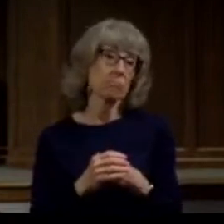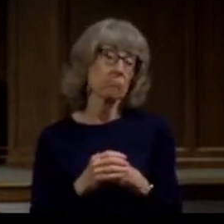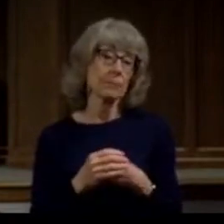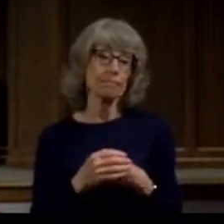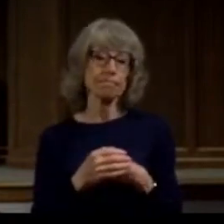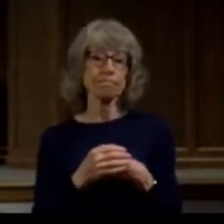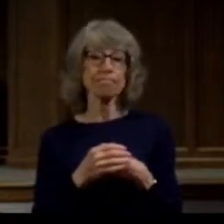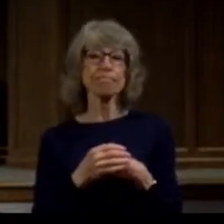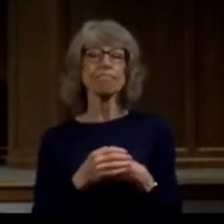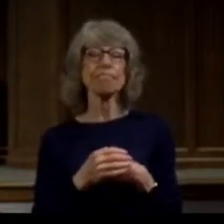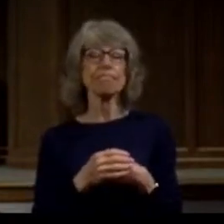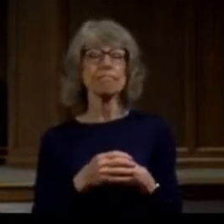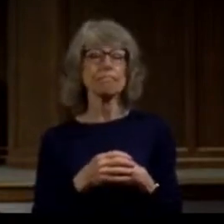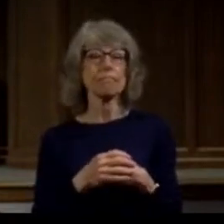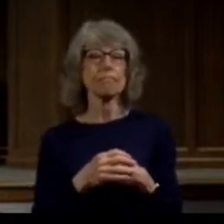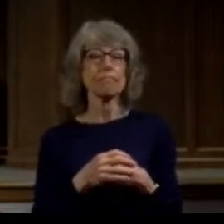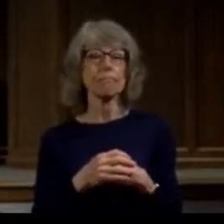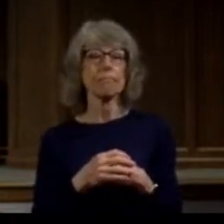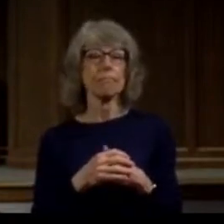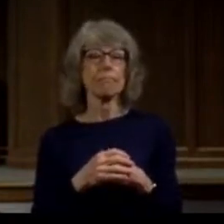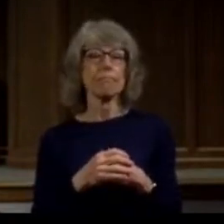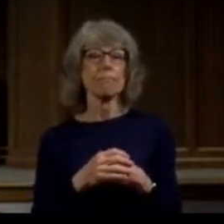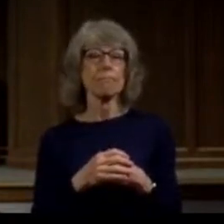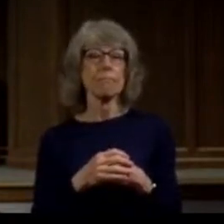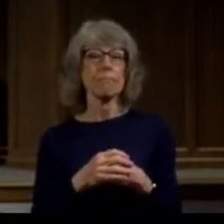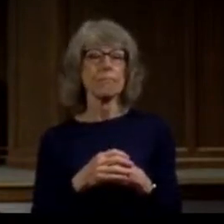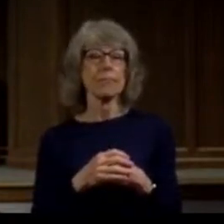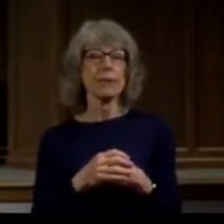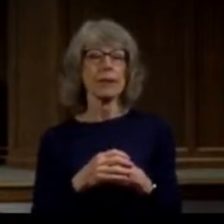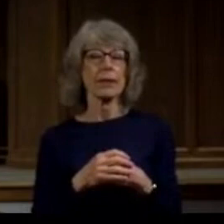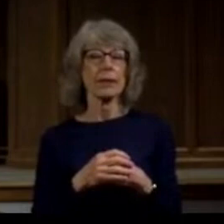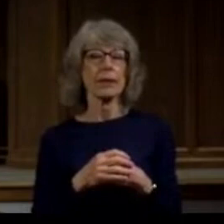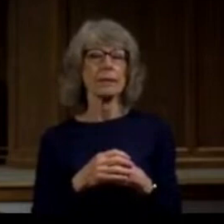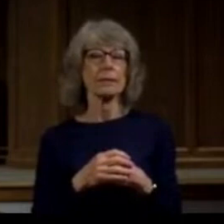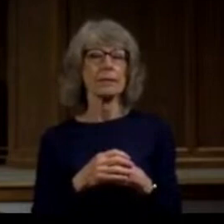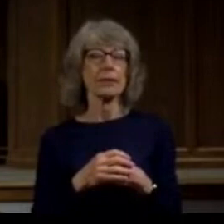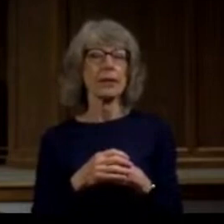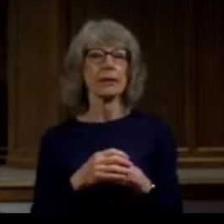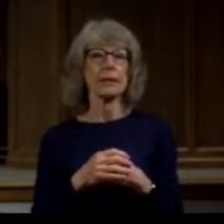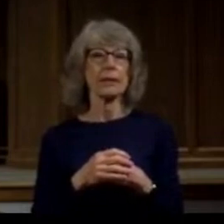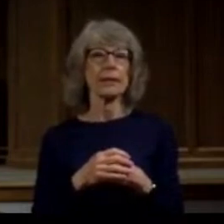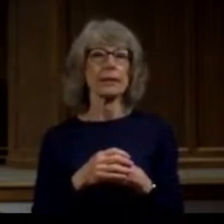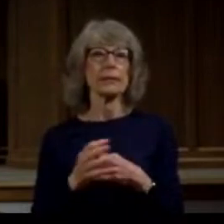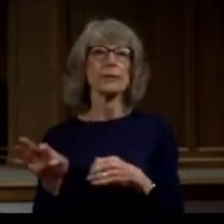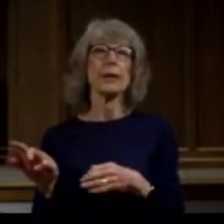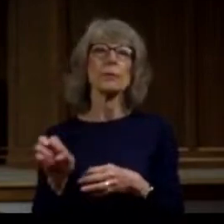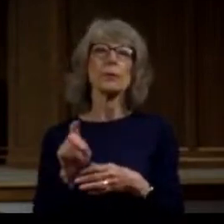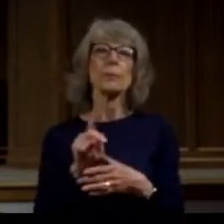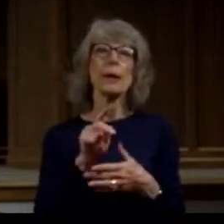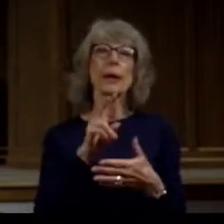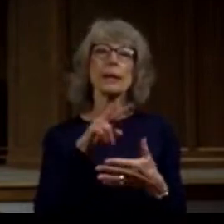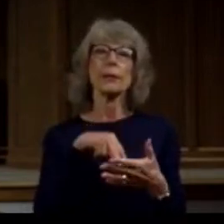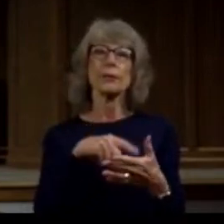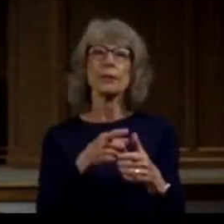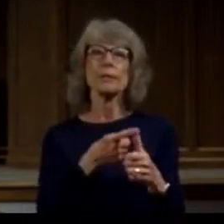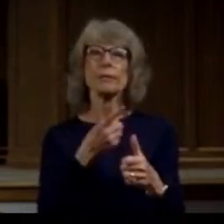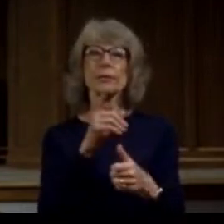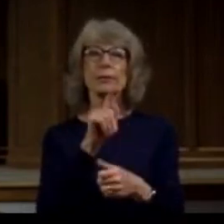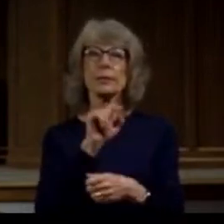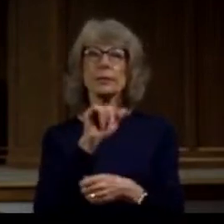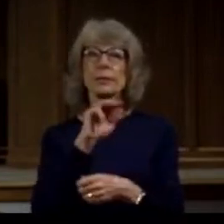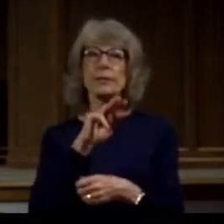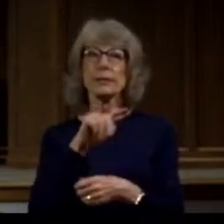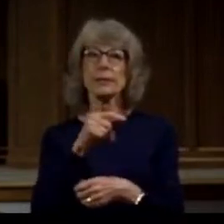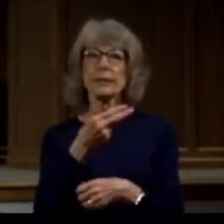Let's go back to the heart of this which is 1 Timothy 3 14 and 15